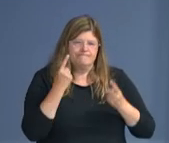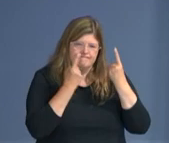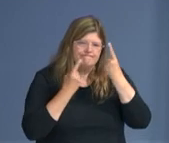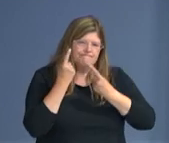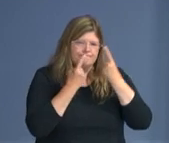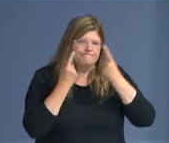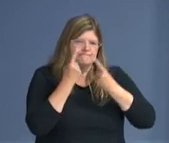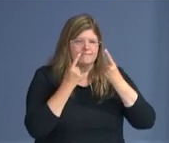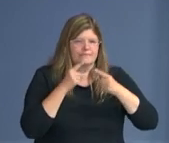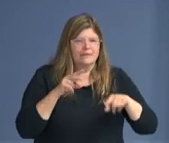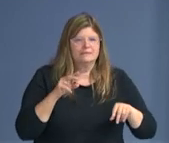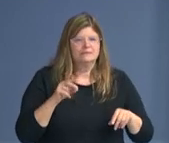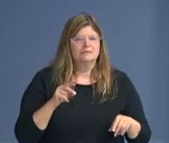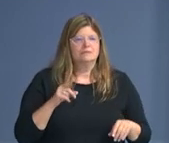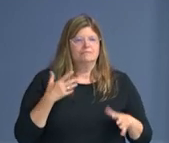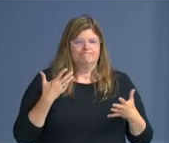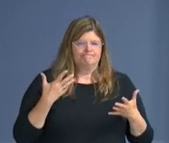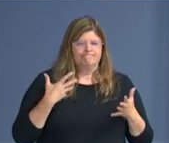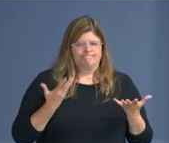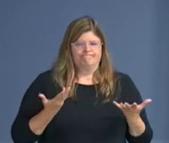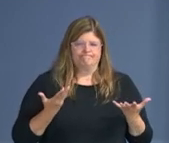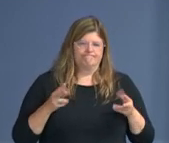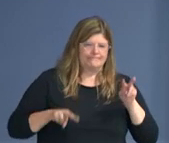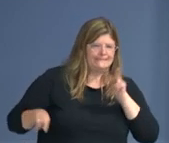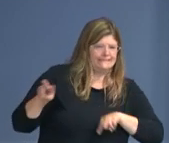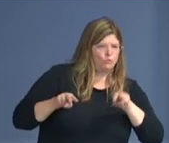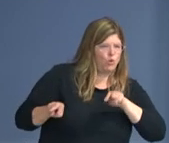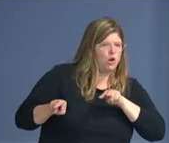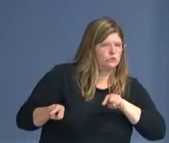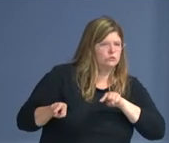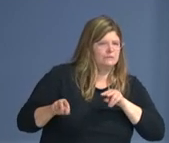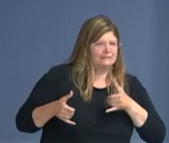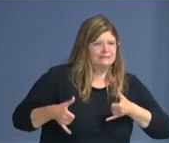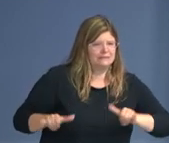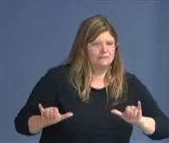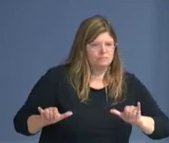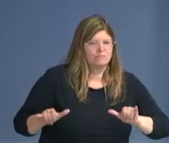have not been attractive for residents from those other states.